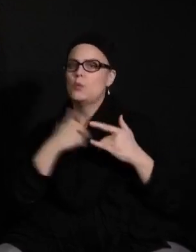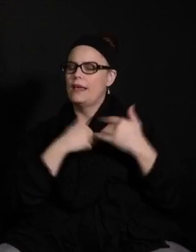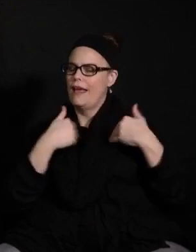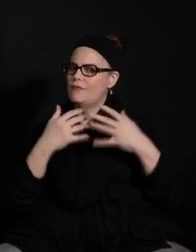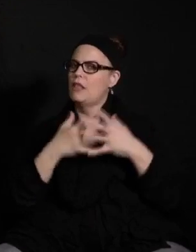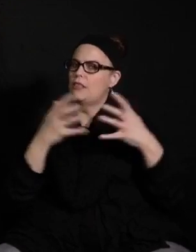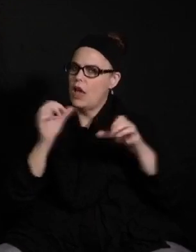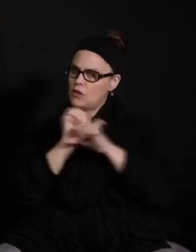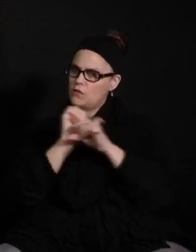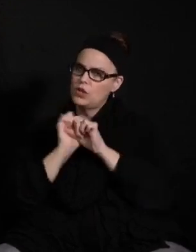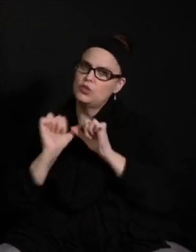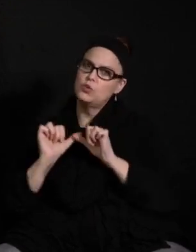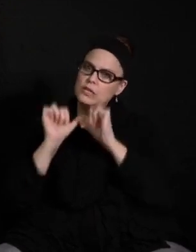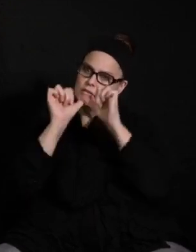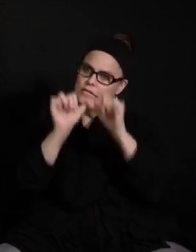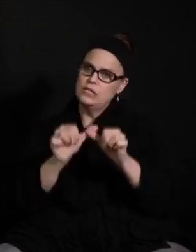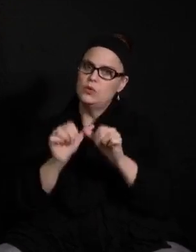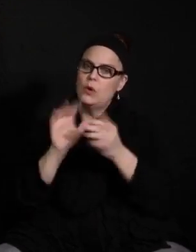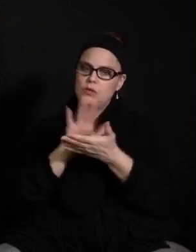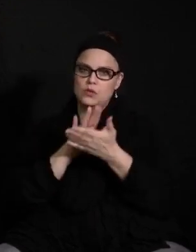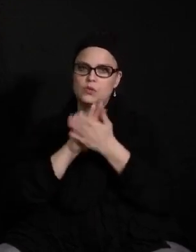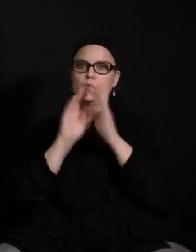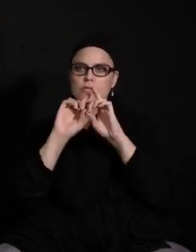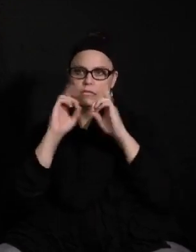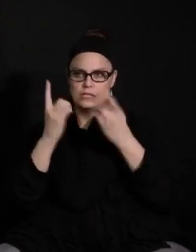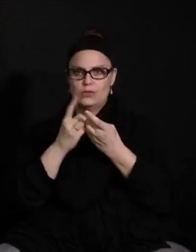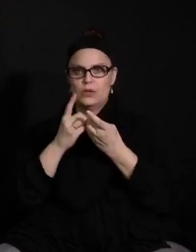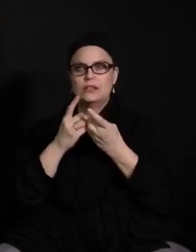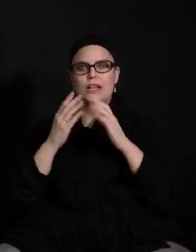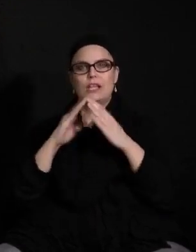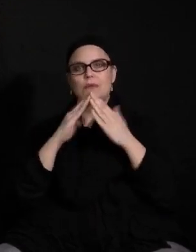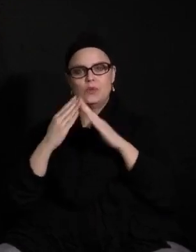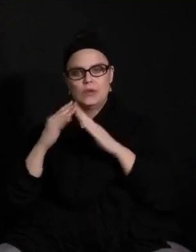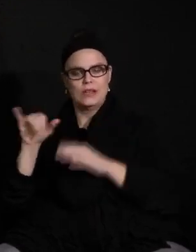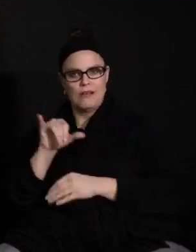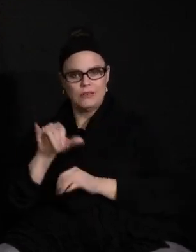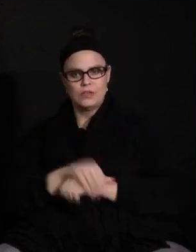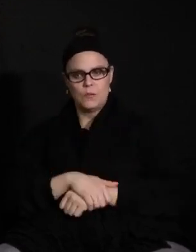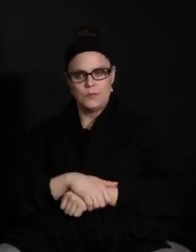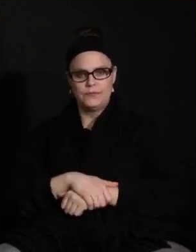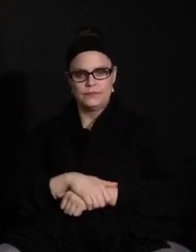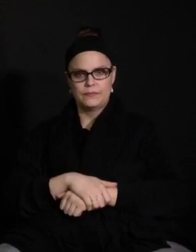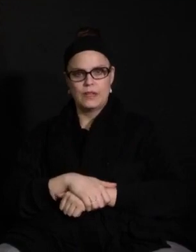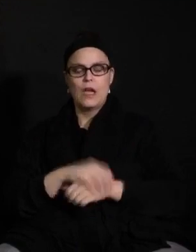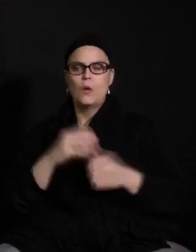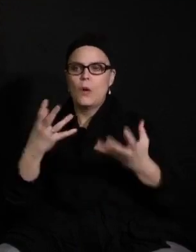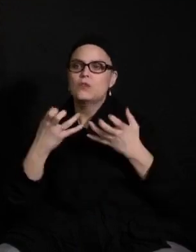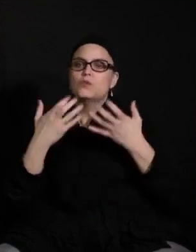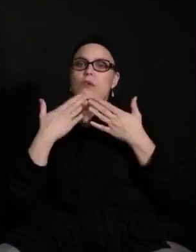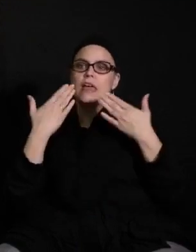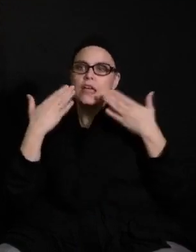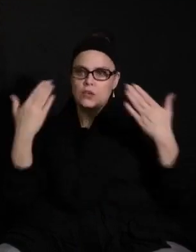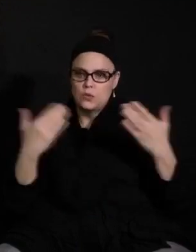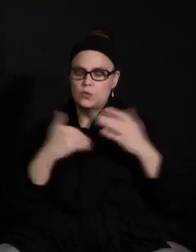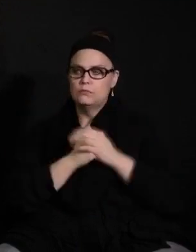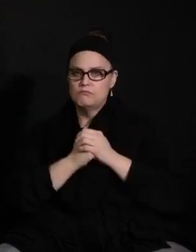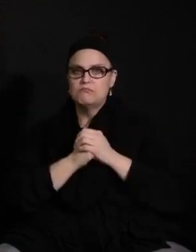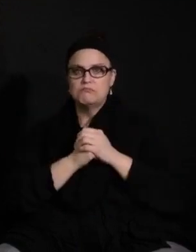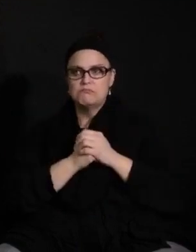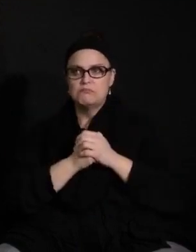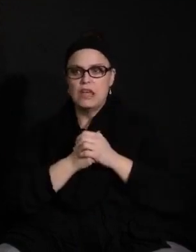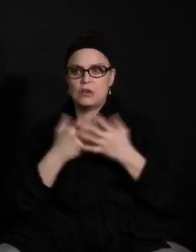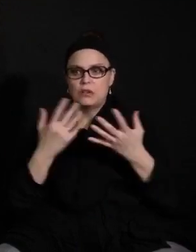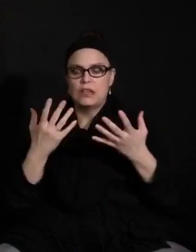we can do a great job as a school district and school community as well. So again, I want to thank you for being here tonight. We'll get through some questions